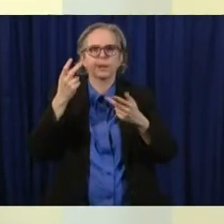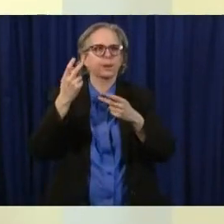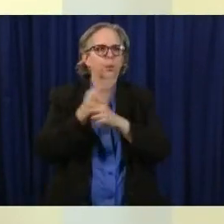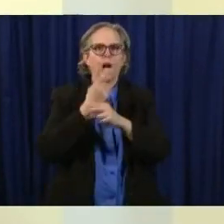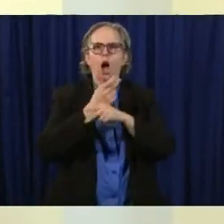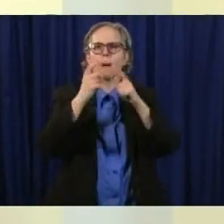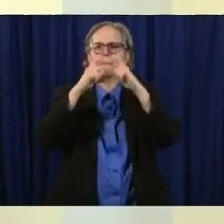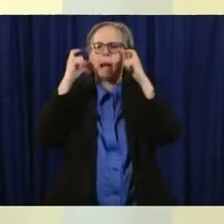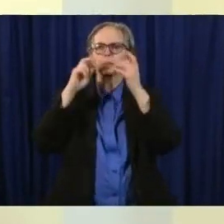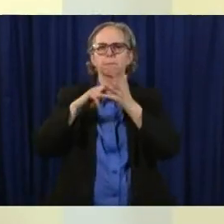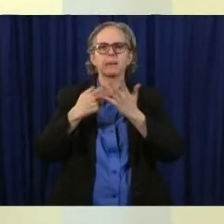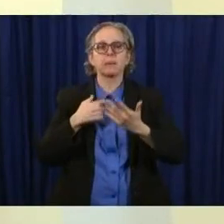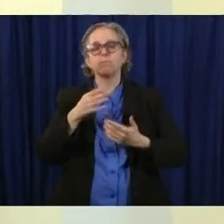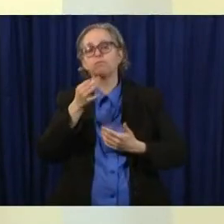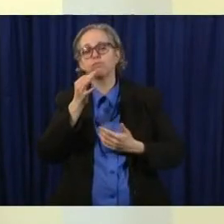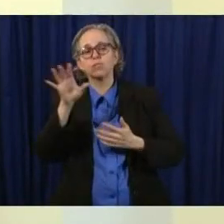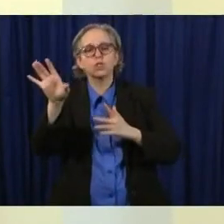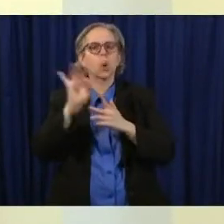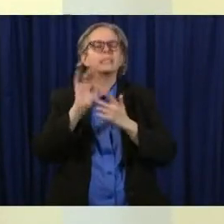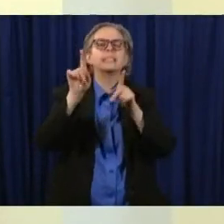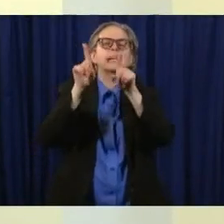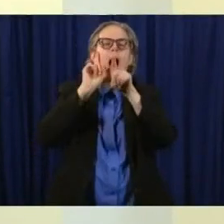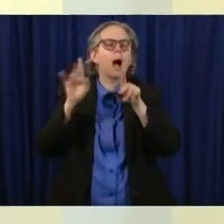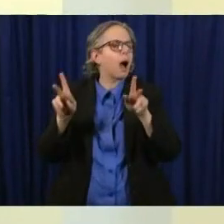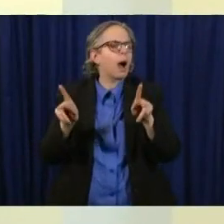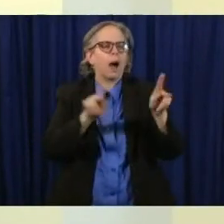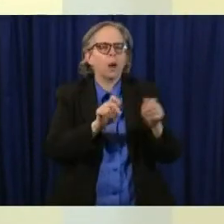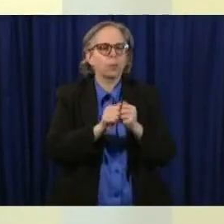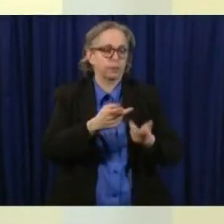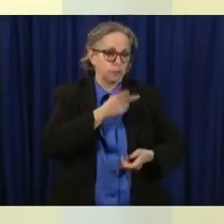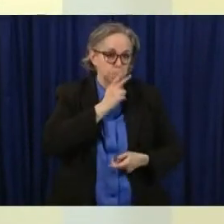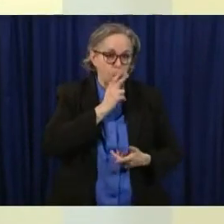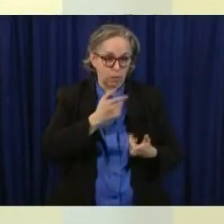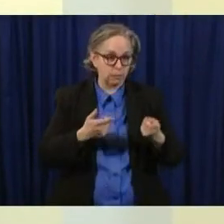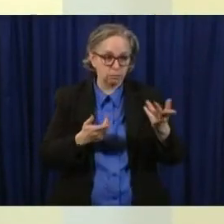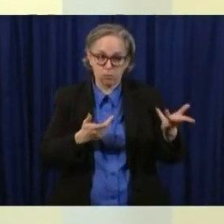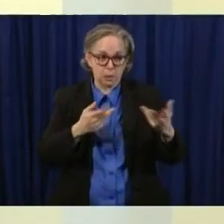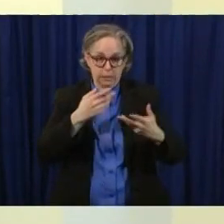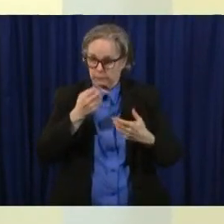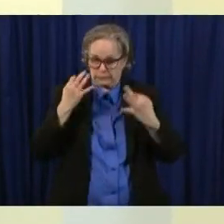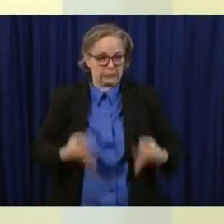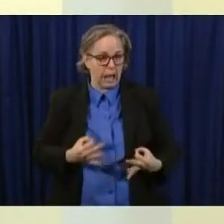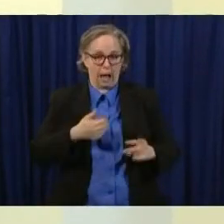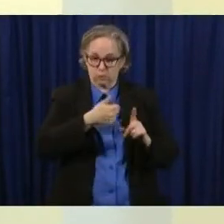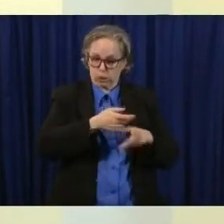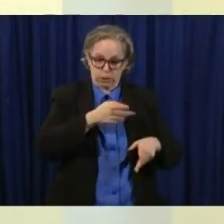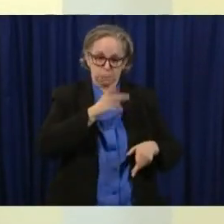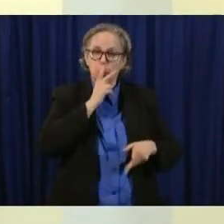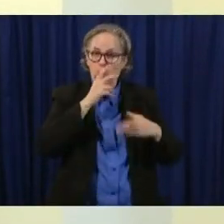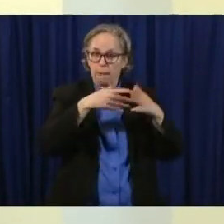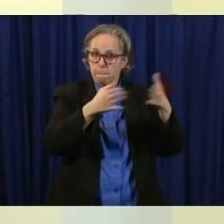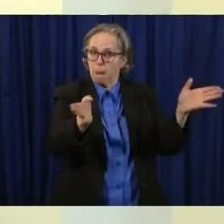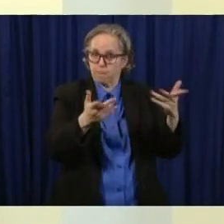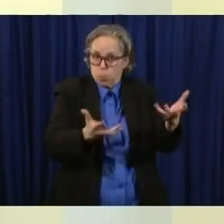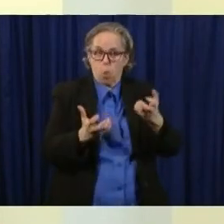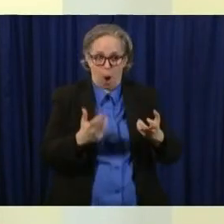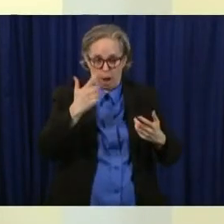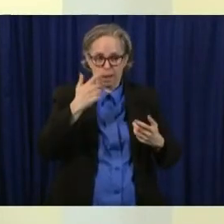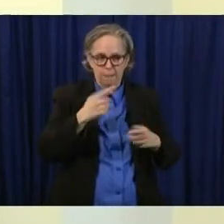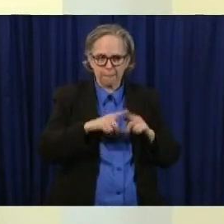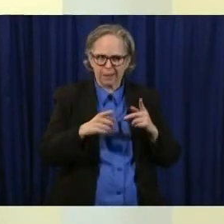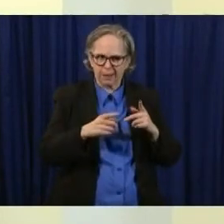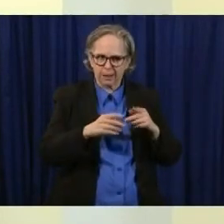a secondary hand smoke receiver in a public place that might eventually be a culture change we get to